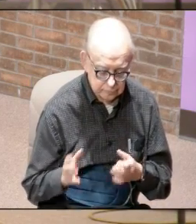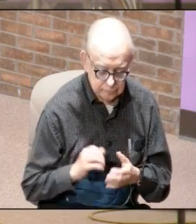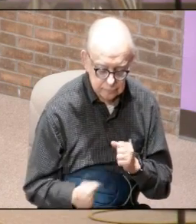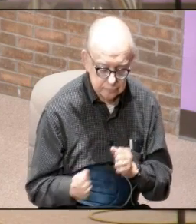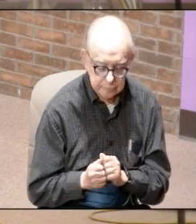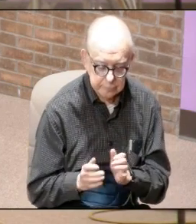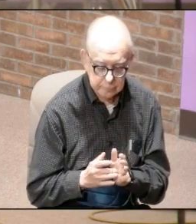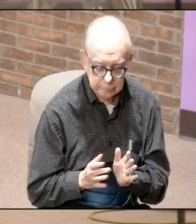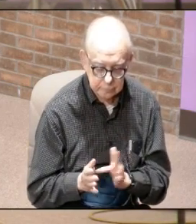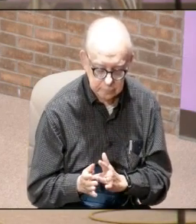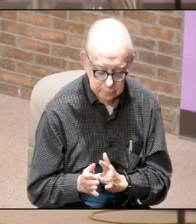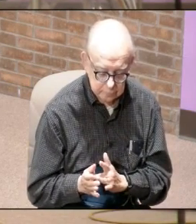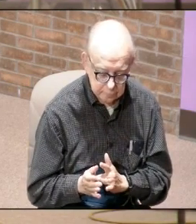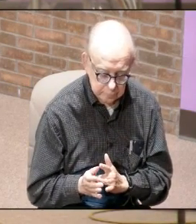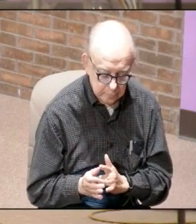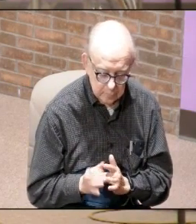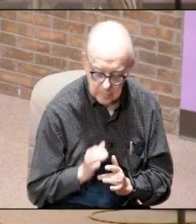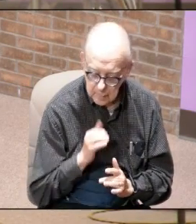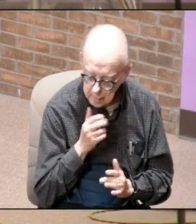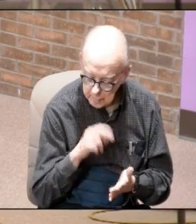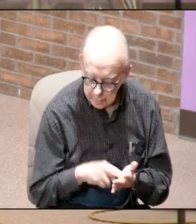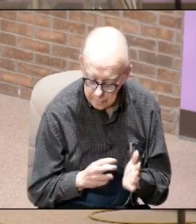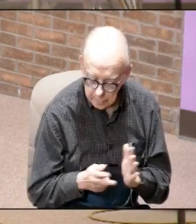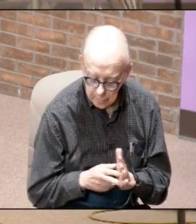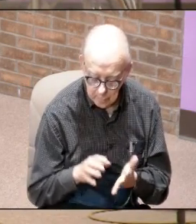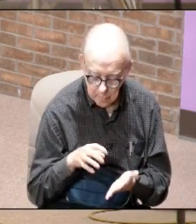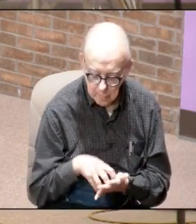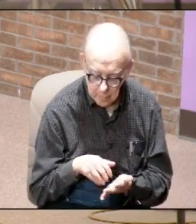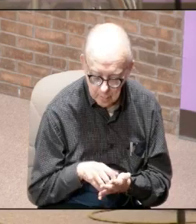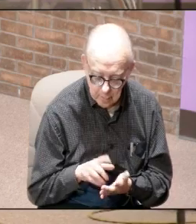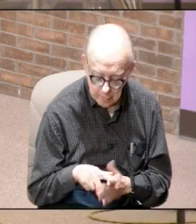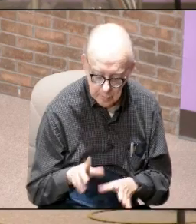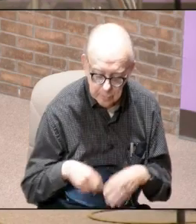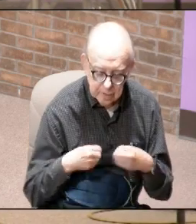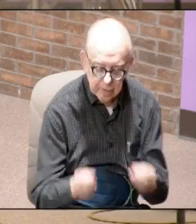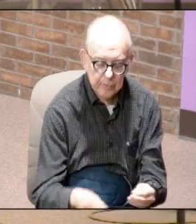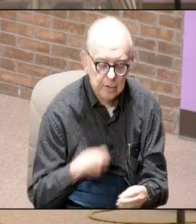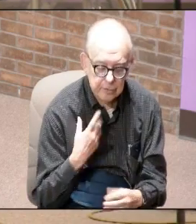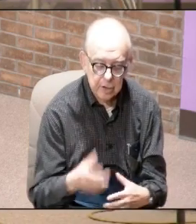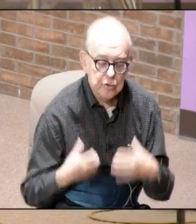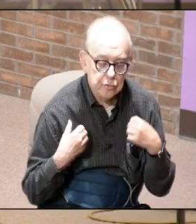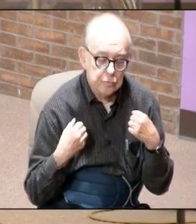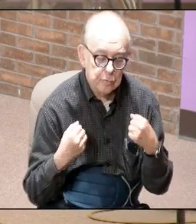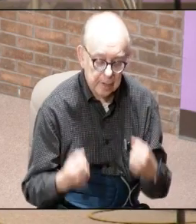with Jesus not meant to weaken us but rather to strengthen us